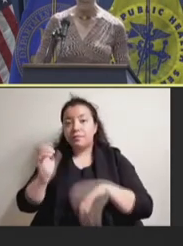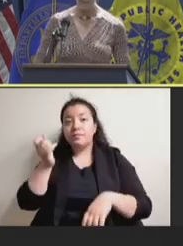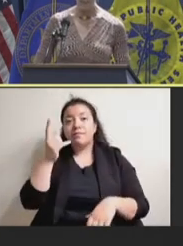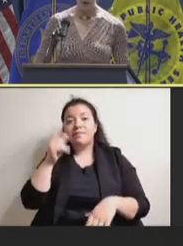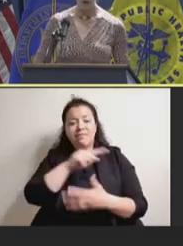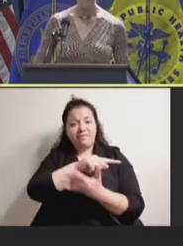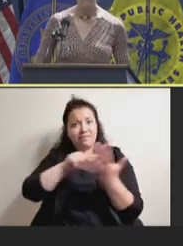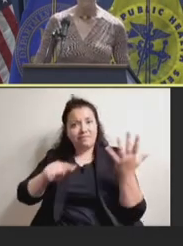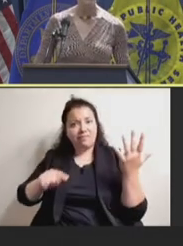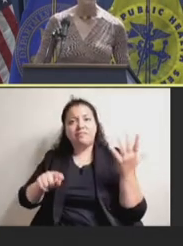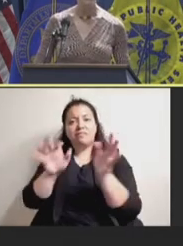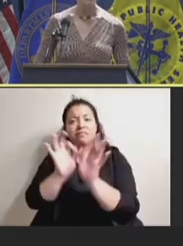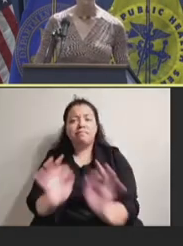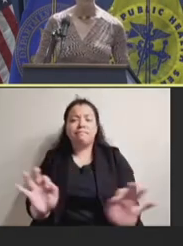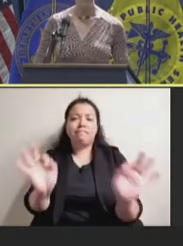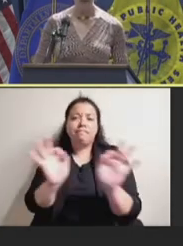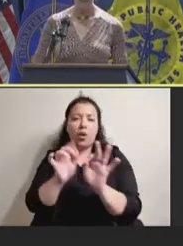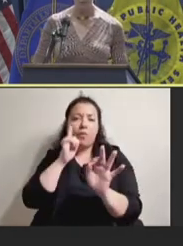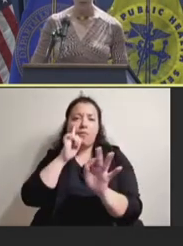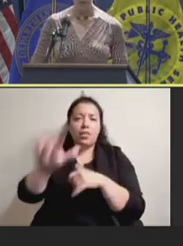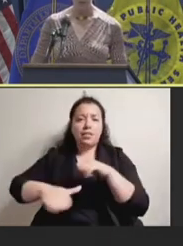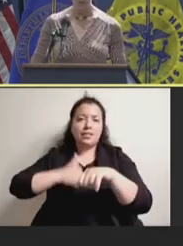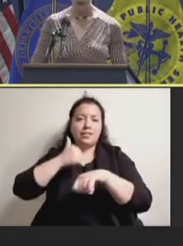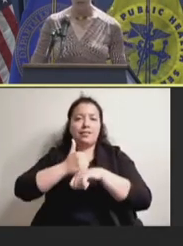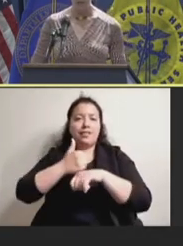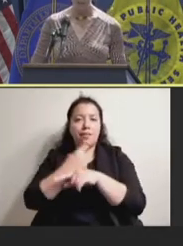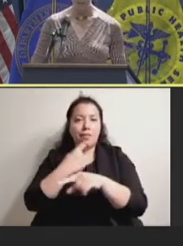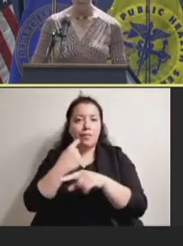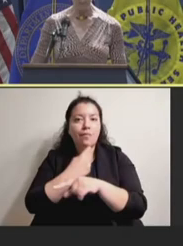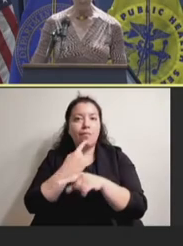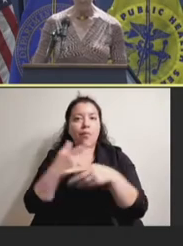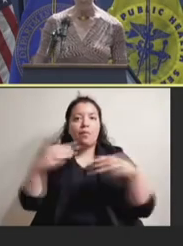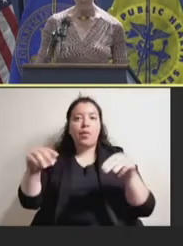policy and market environments needed for PATH's work to thrive.